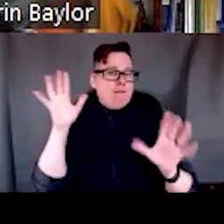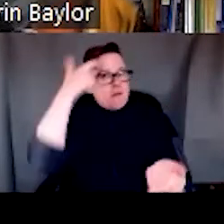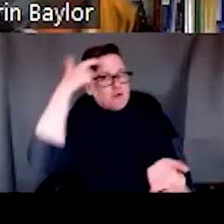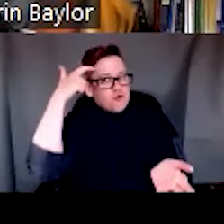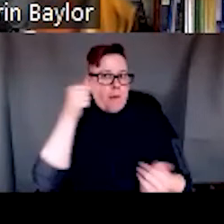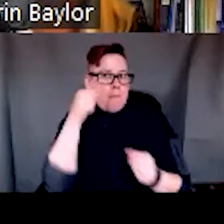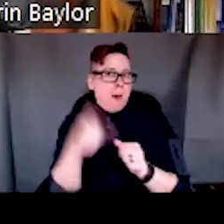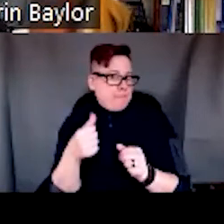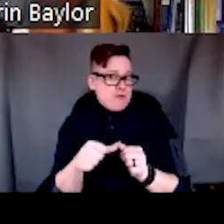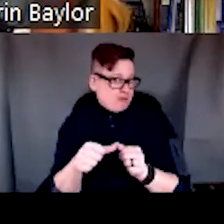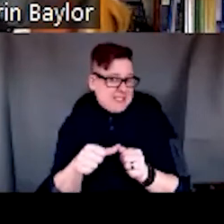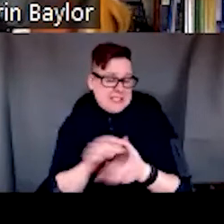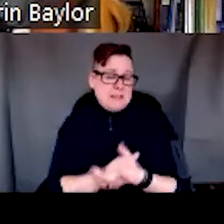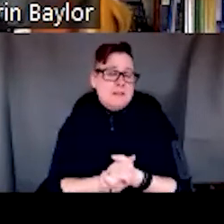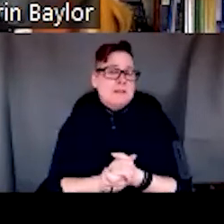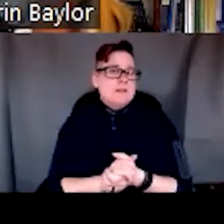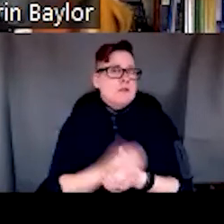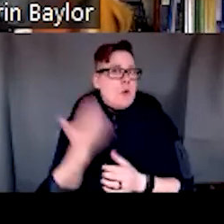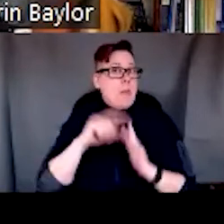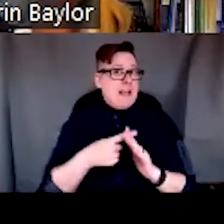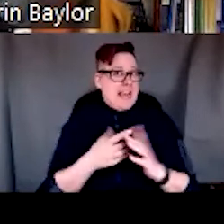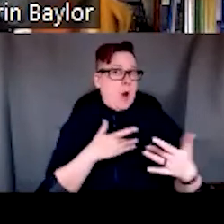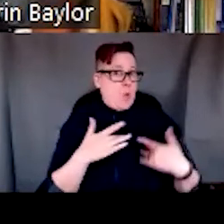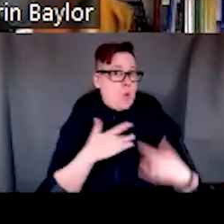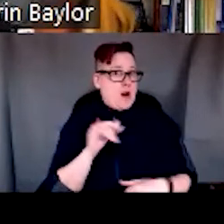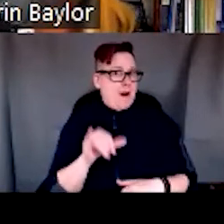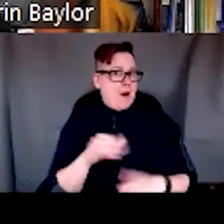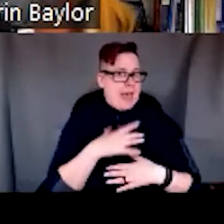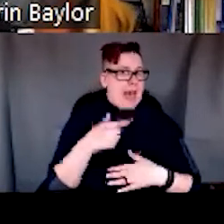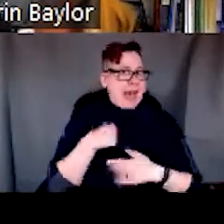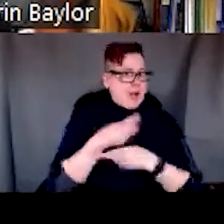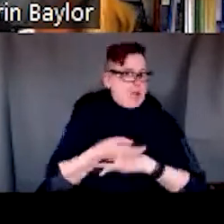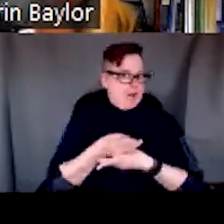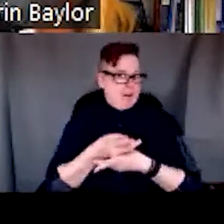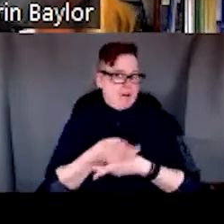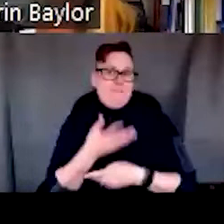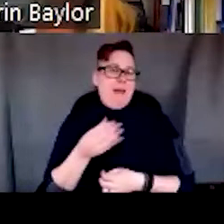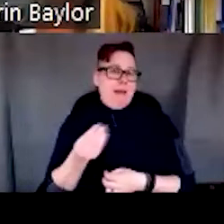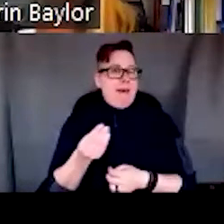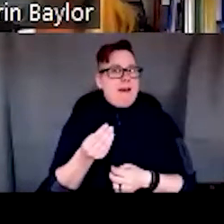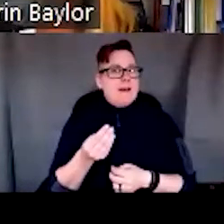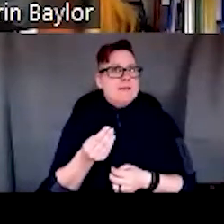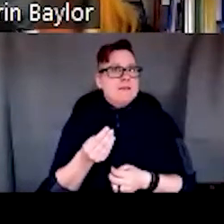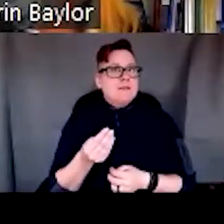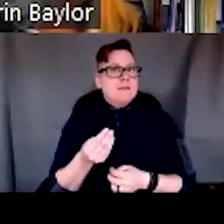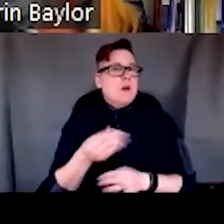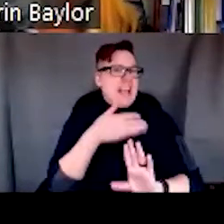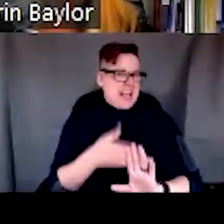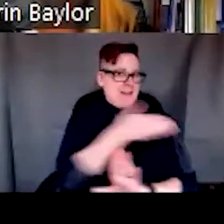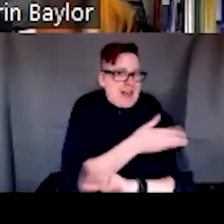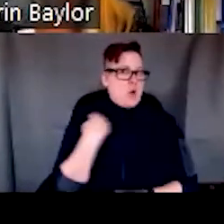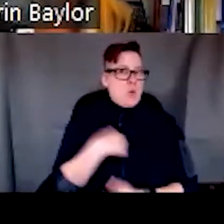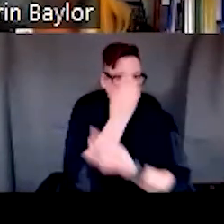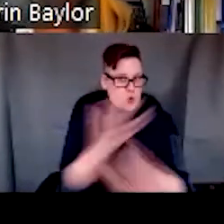they may have experienced. Um, so I was, I was very cautious about that, and we certainly, in advance, let